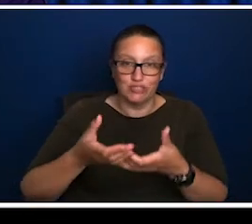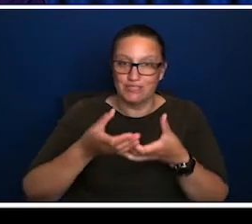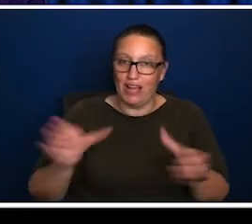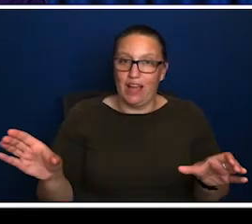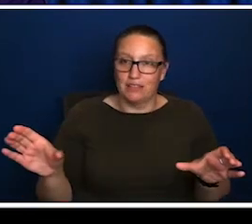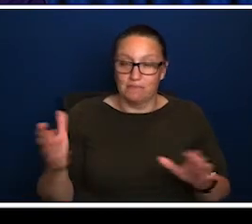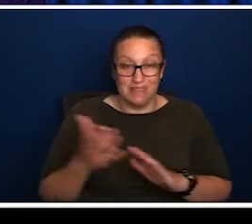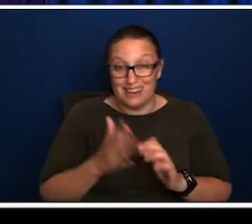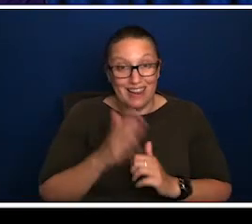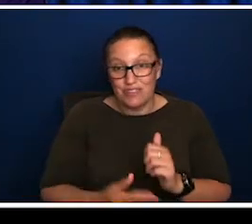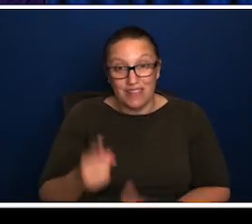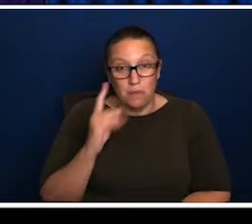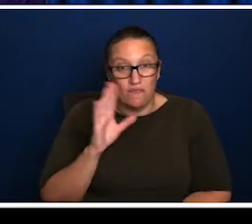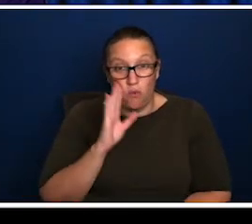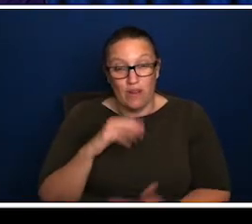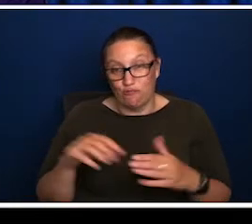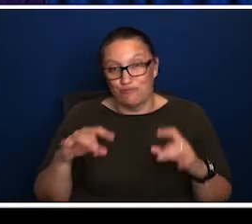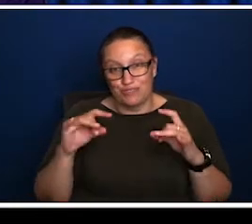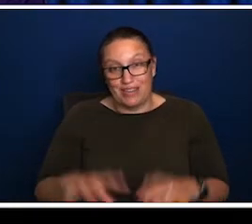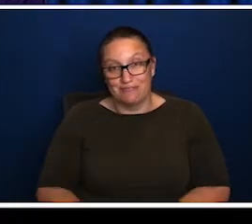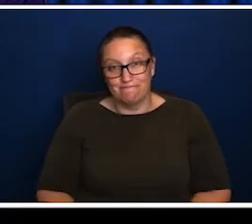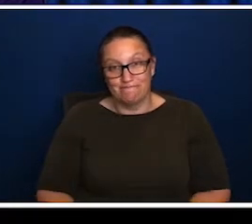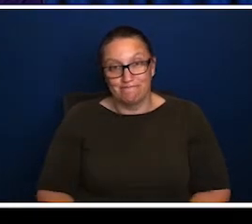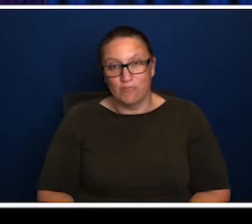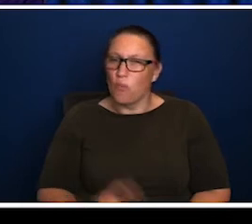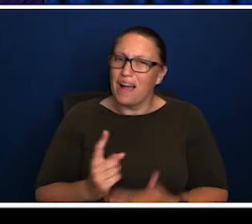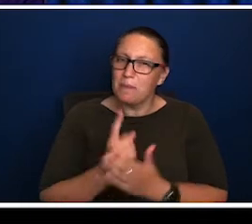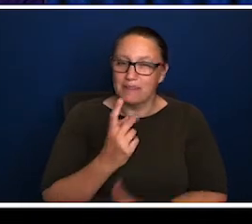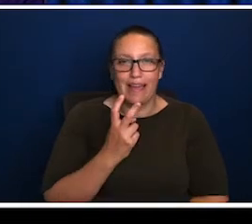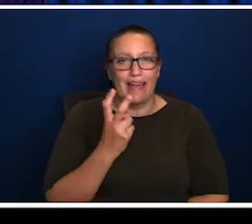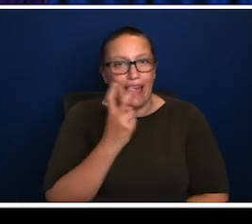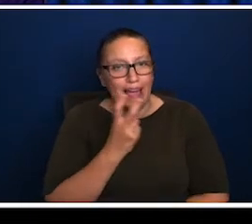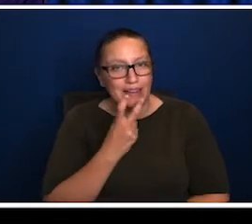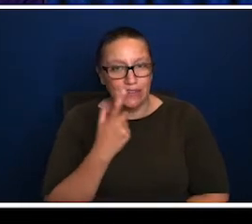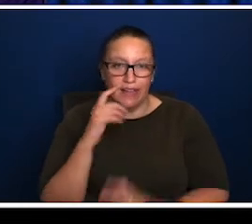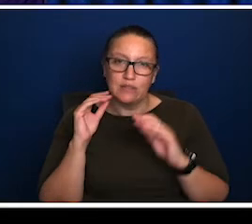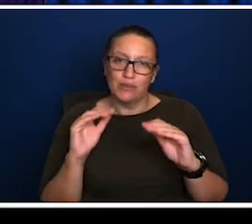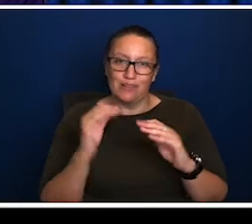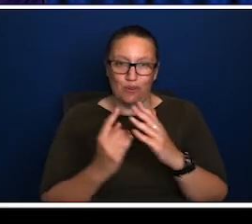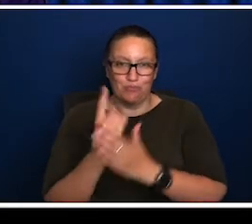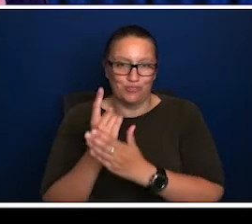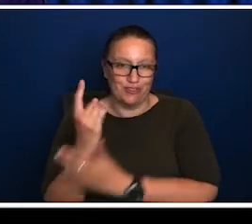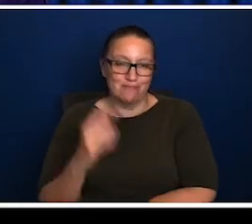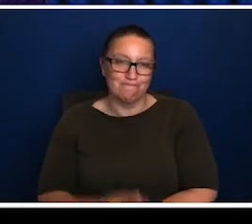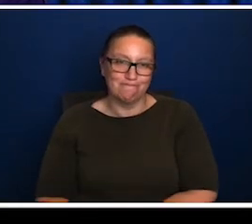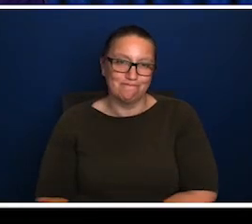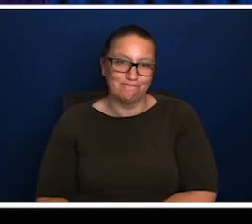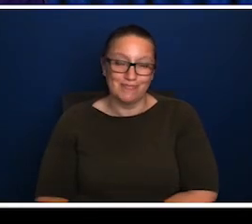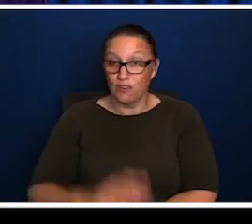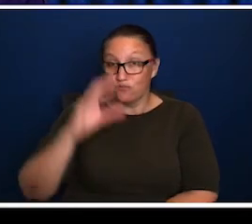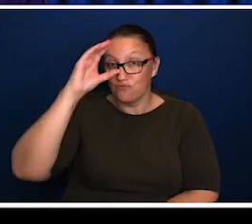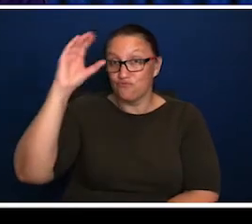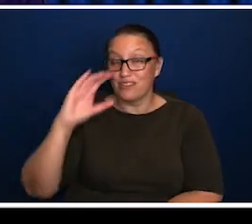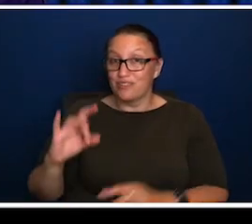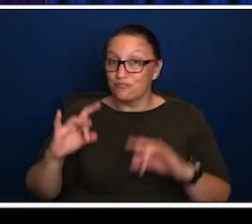between country and city, that is a divide that we haven't seen before in Australia. And that is basically based on